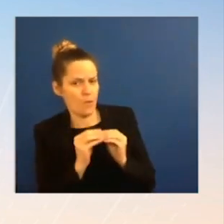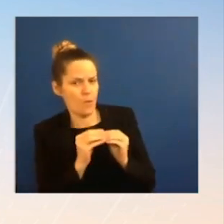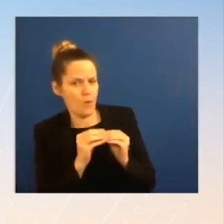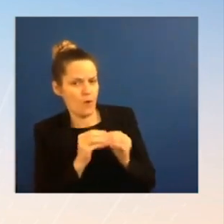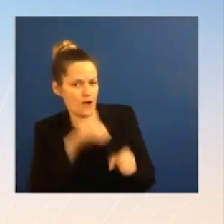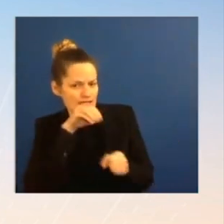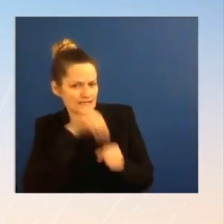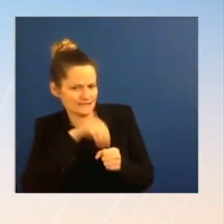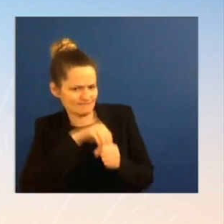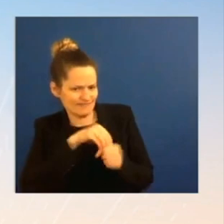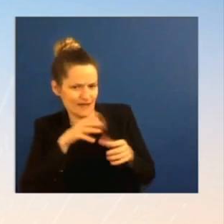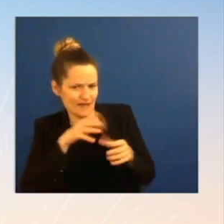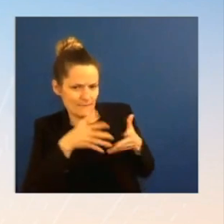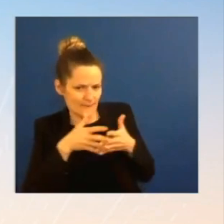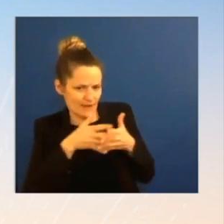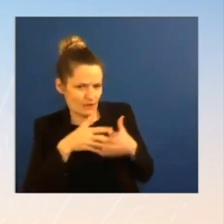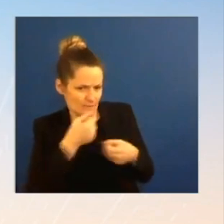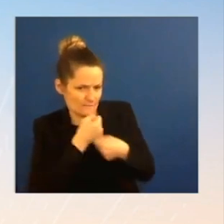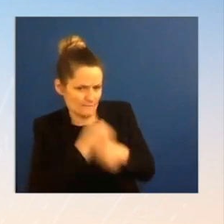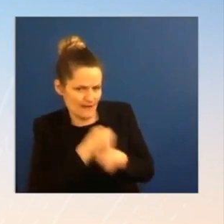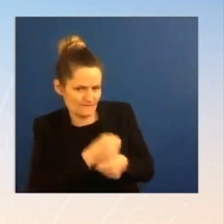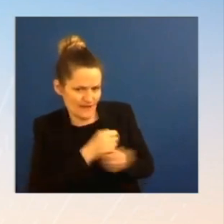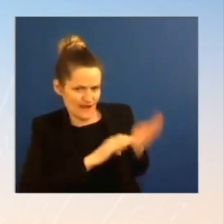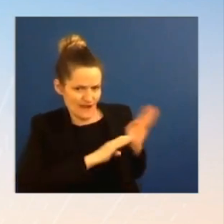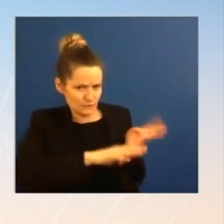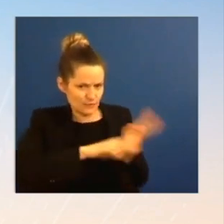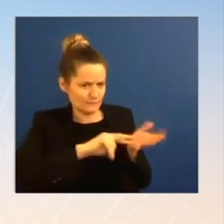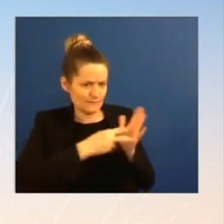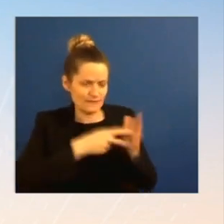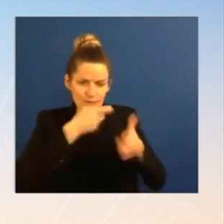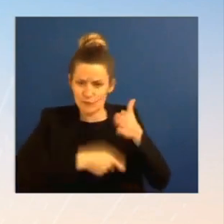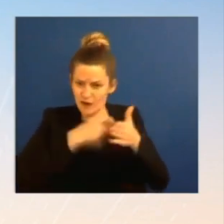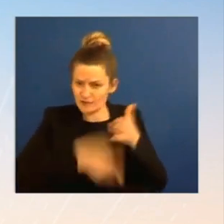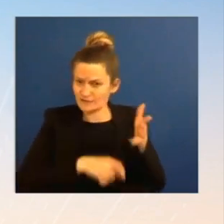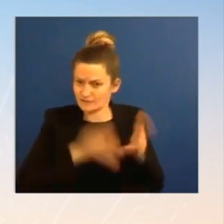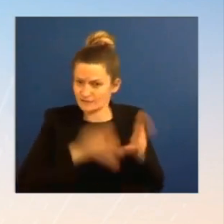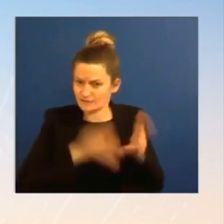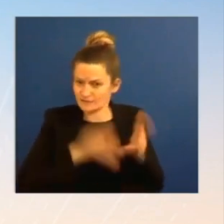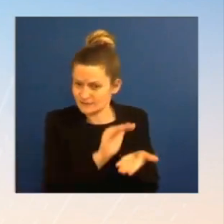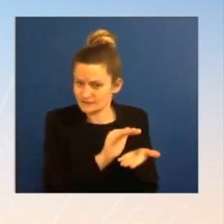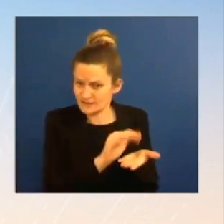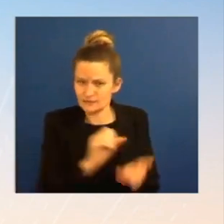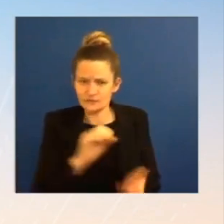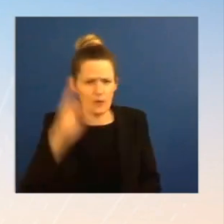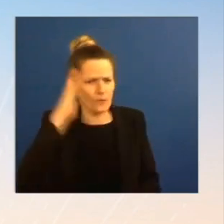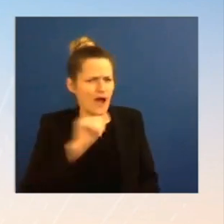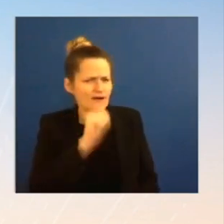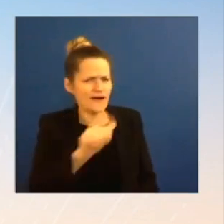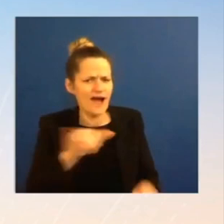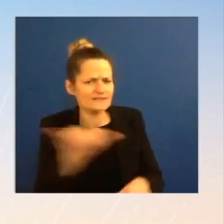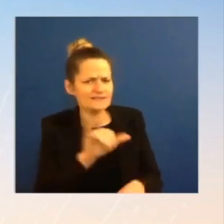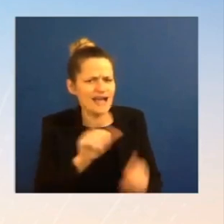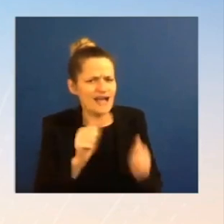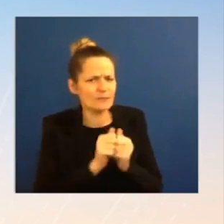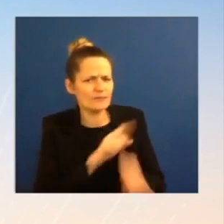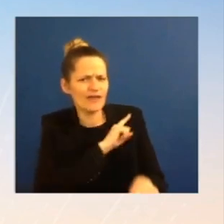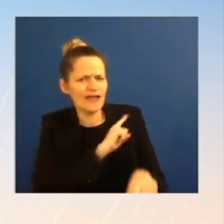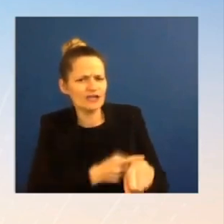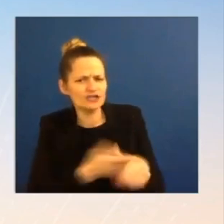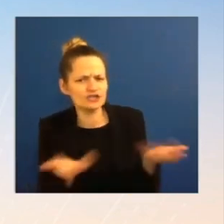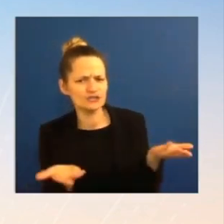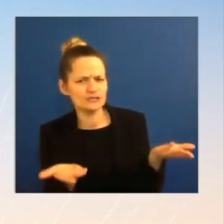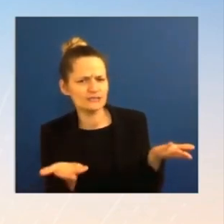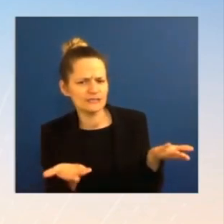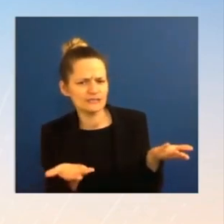items like goods. So why not apply the same logic to energy and increase domestic production here?